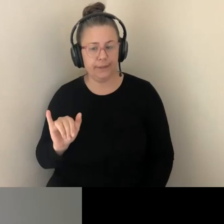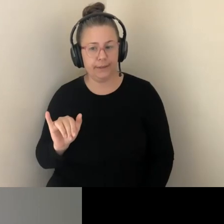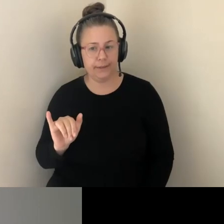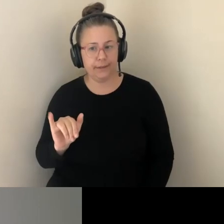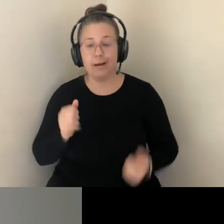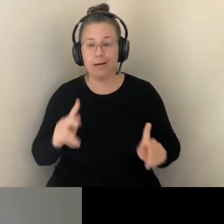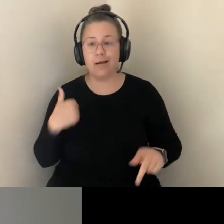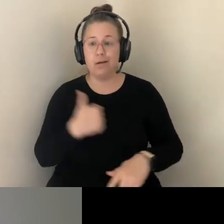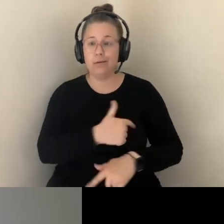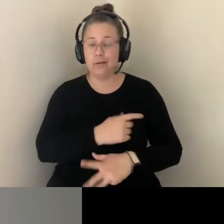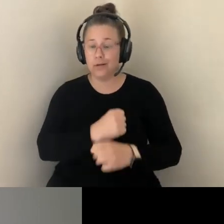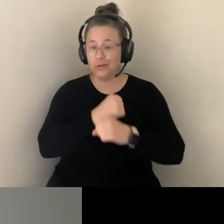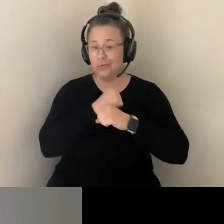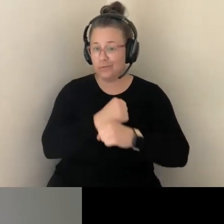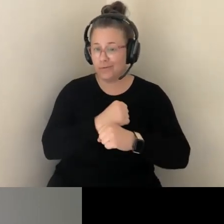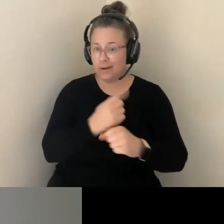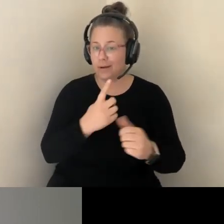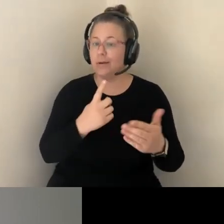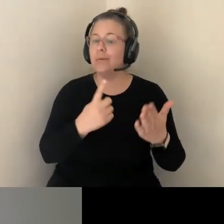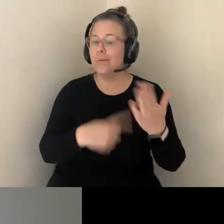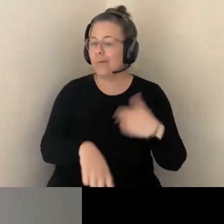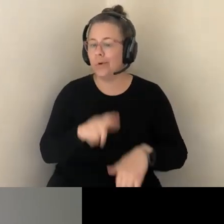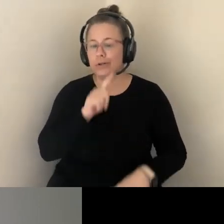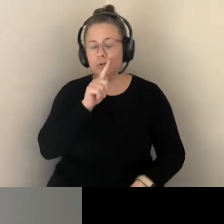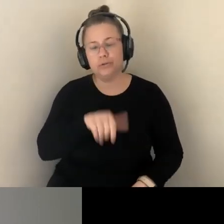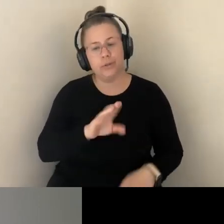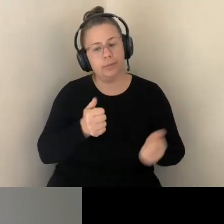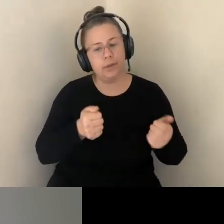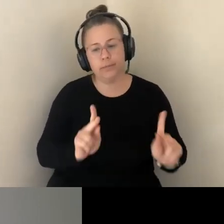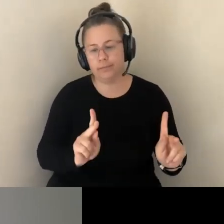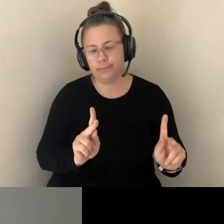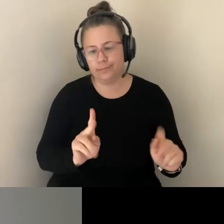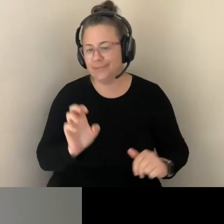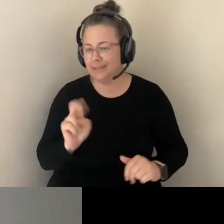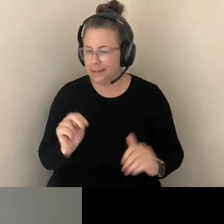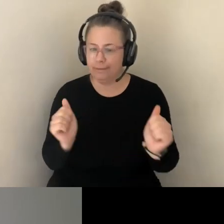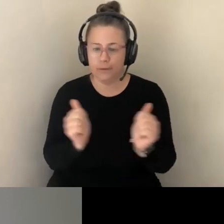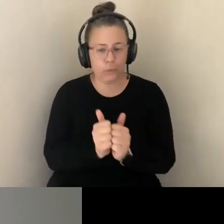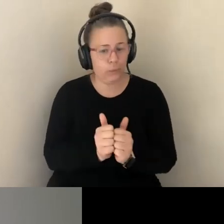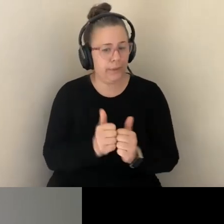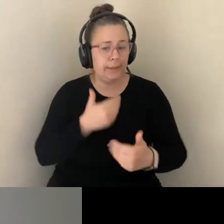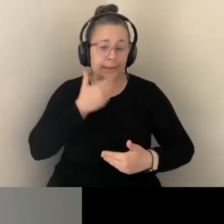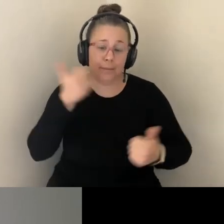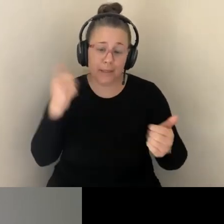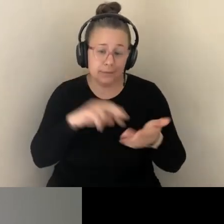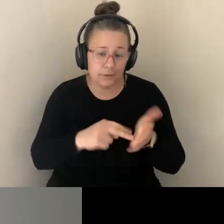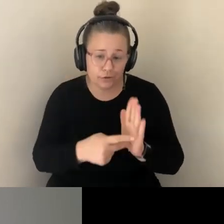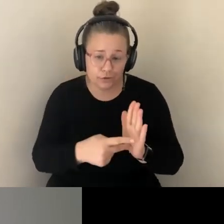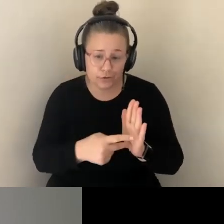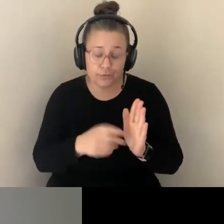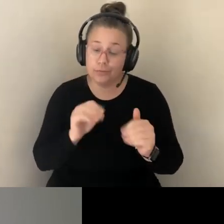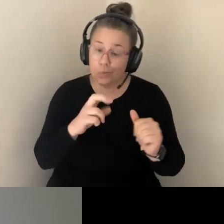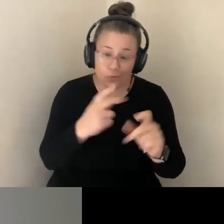AND SOME OF THE WORST OF INTENTIONS. HISTORY PROVIDES MANY SUCH EXAMPLES, AND YOU WILL HEAR THEM